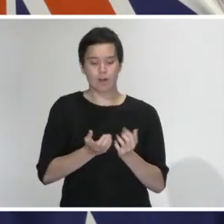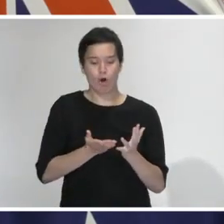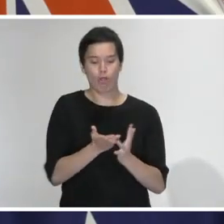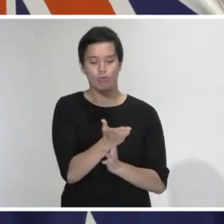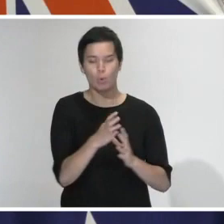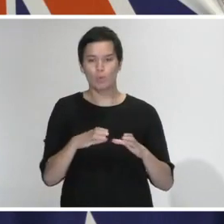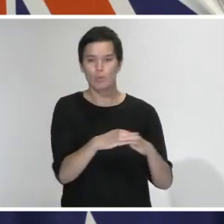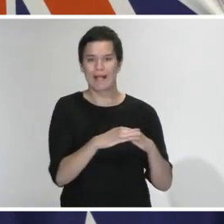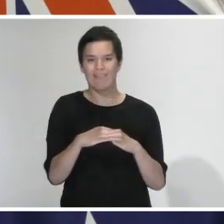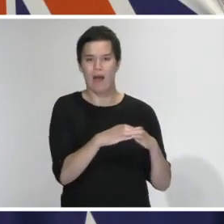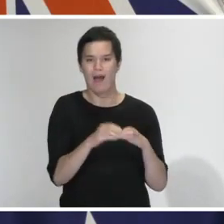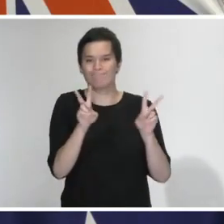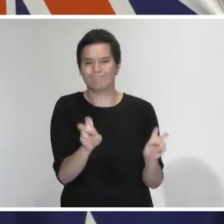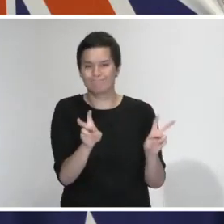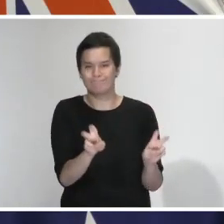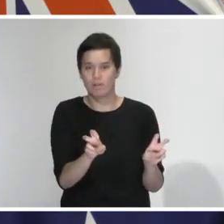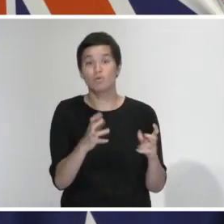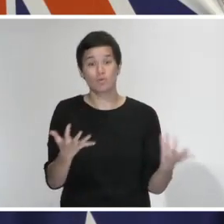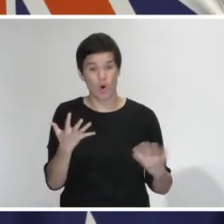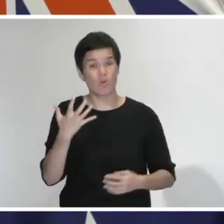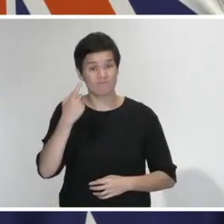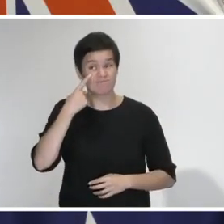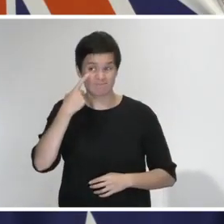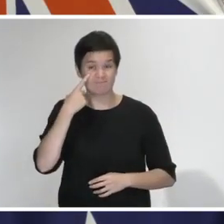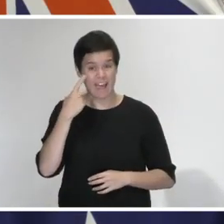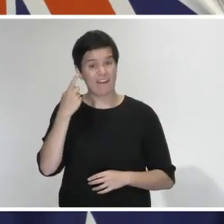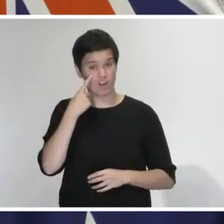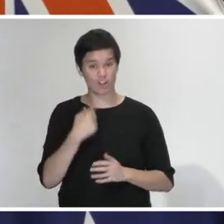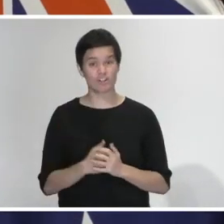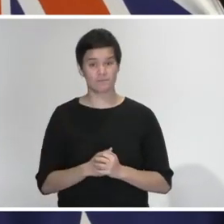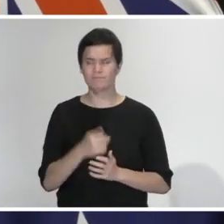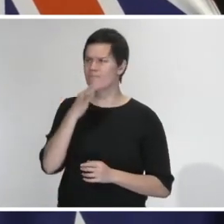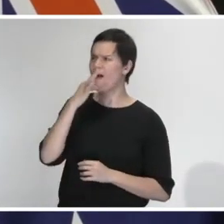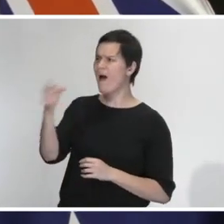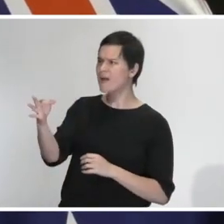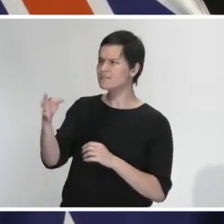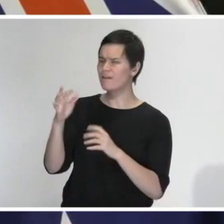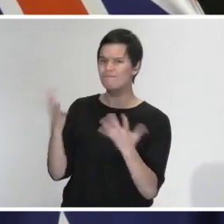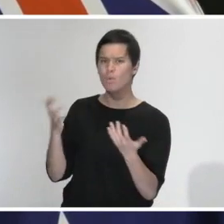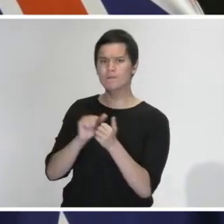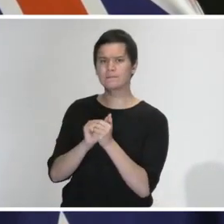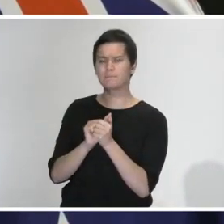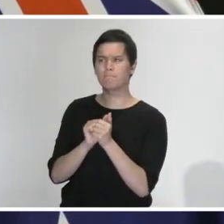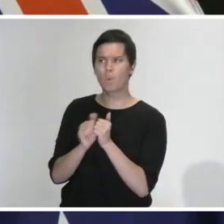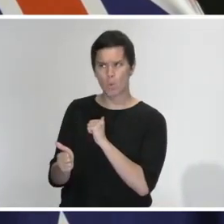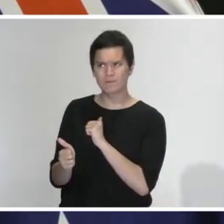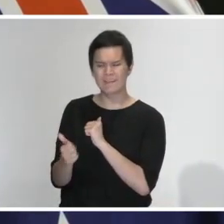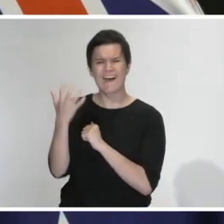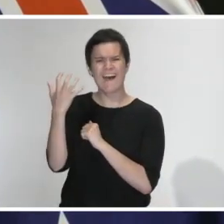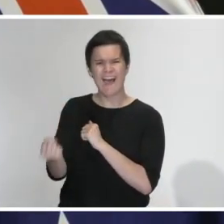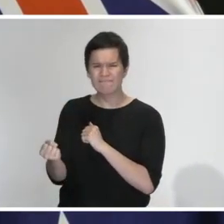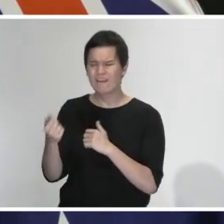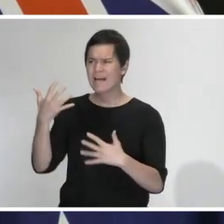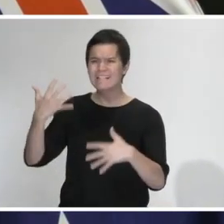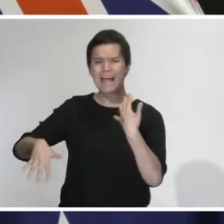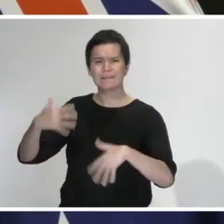well thought through. How long has the sports department for both of you about the Crusaders? How disappointing